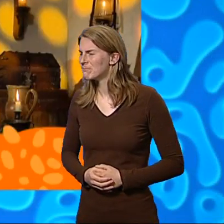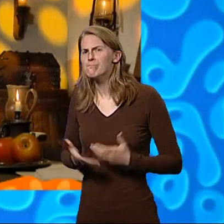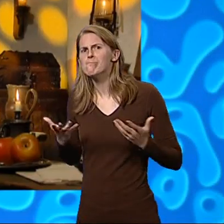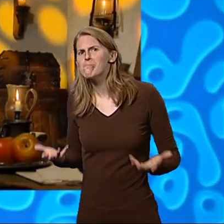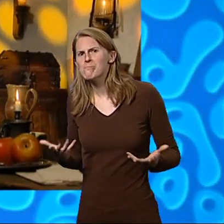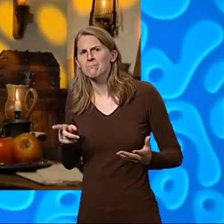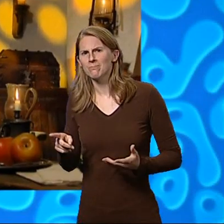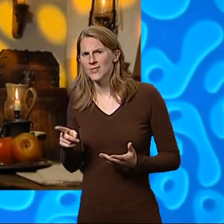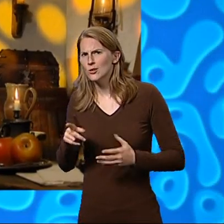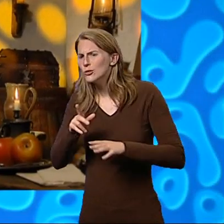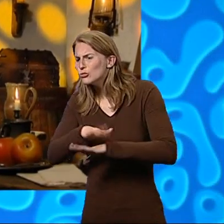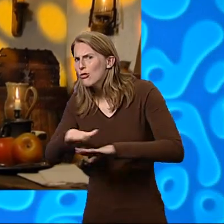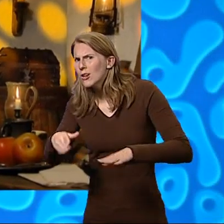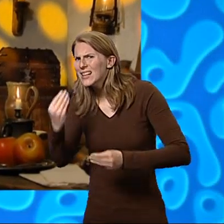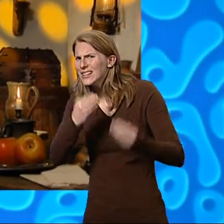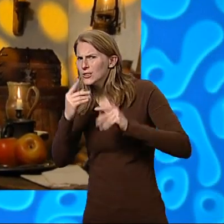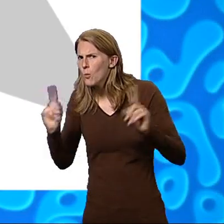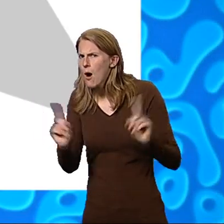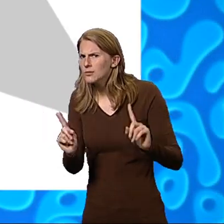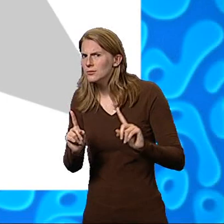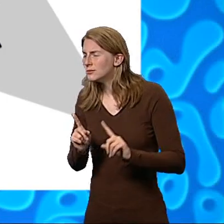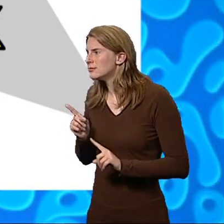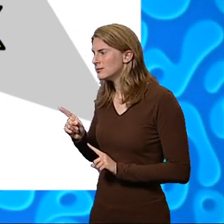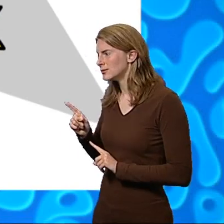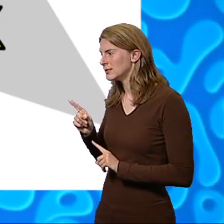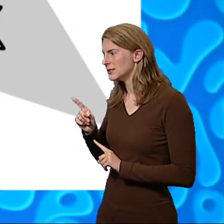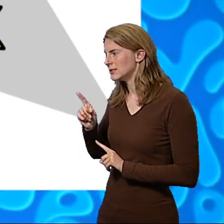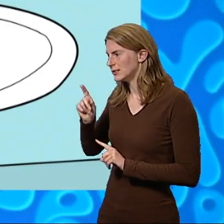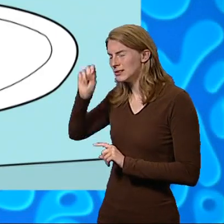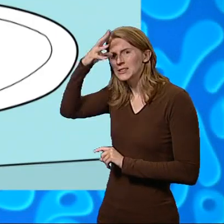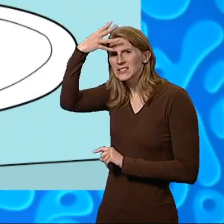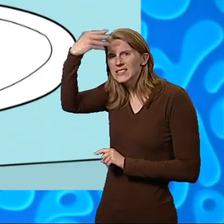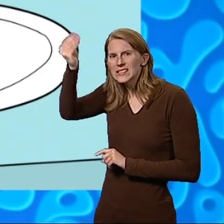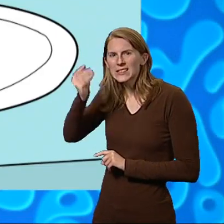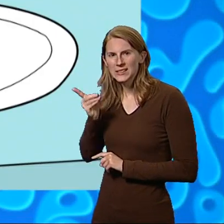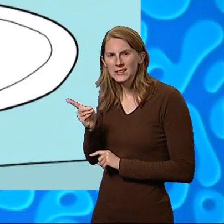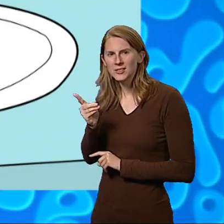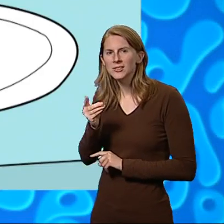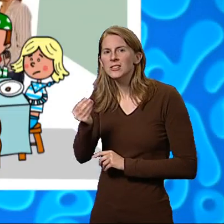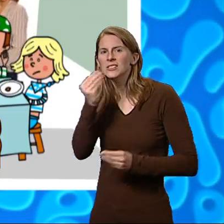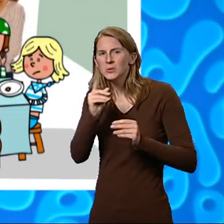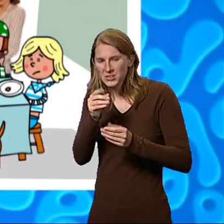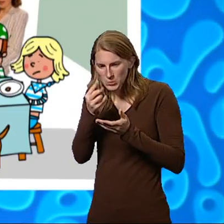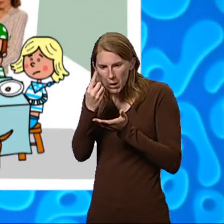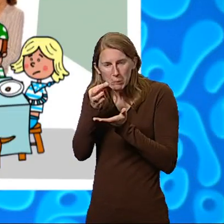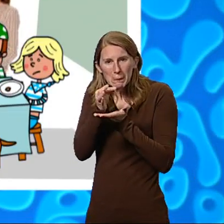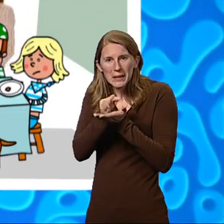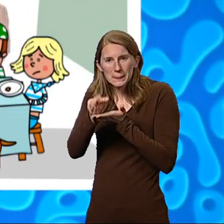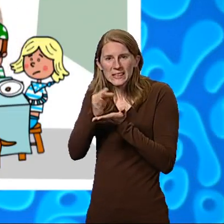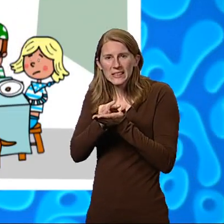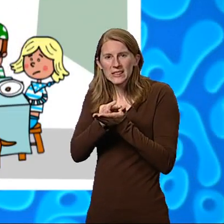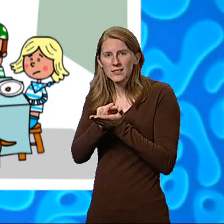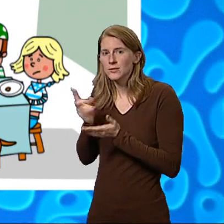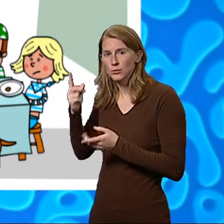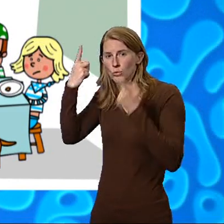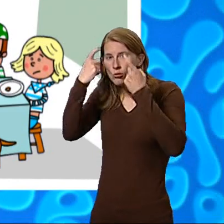So, what were the children eating? Ziggy was eating a single baked bean. Corkella was eating